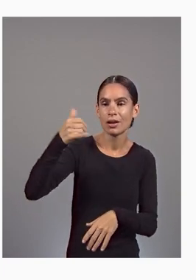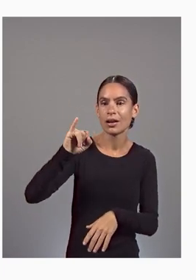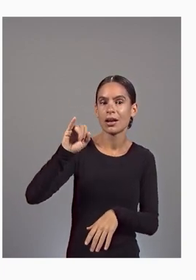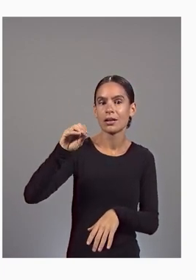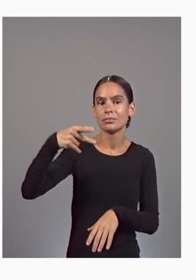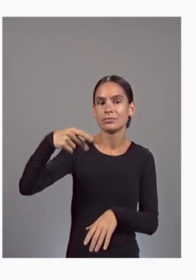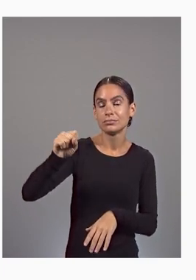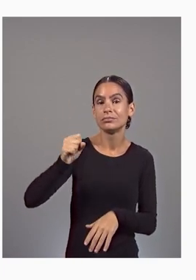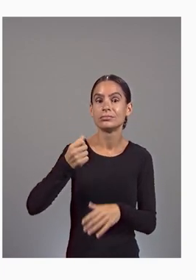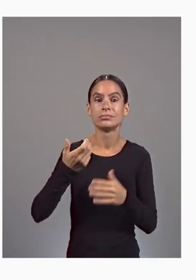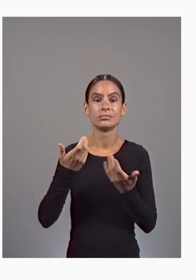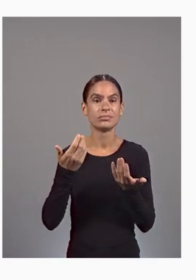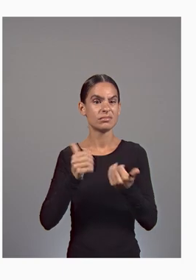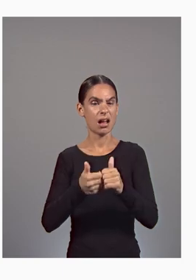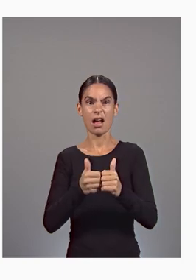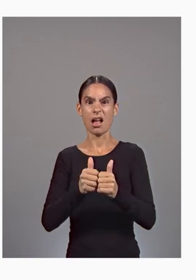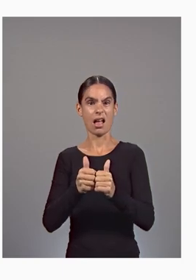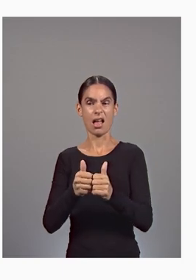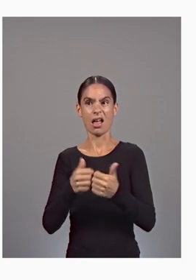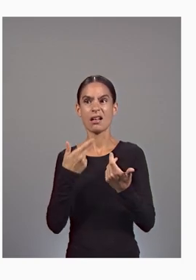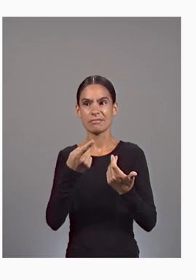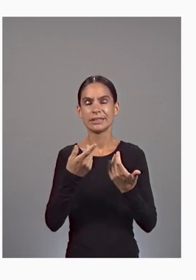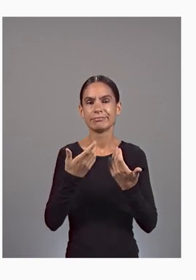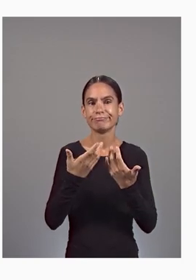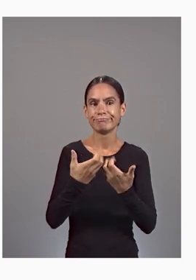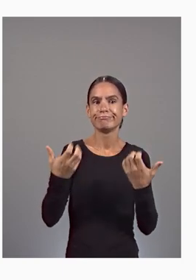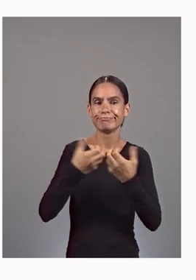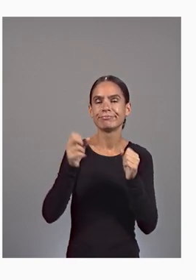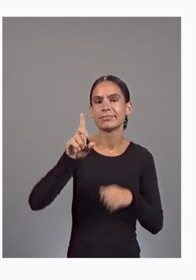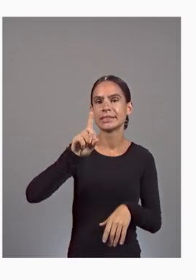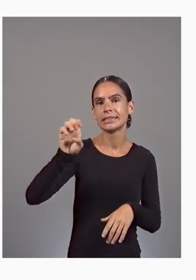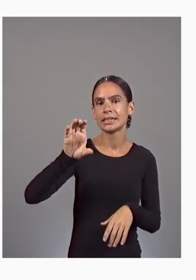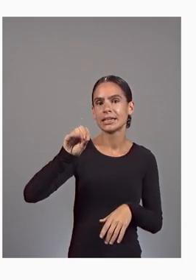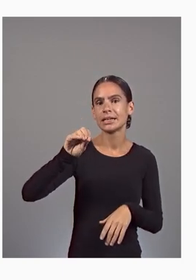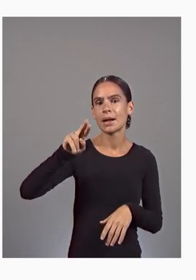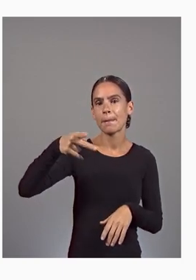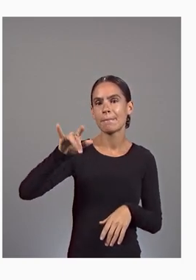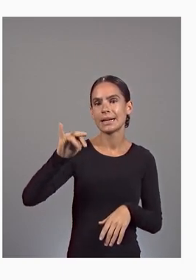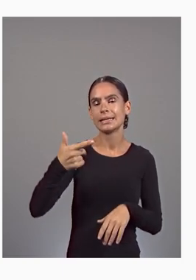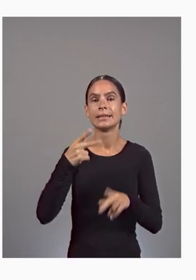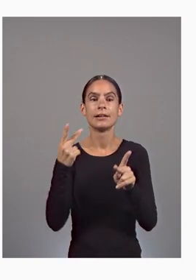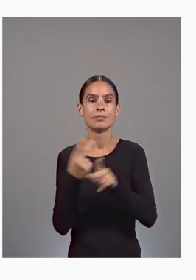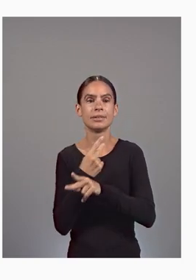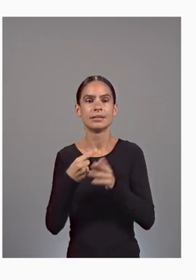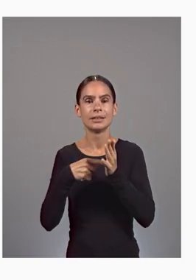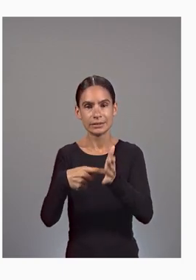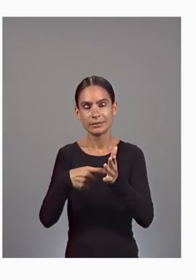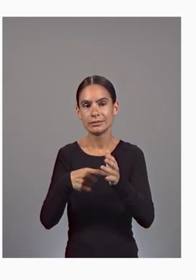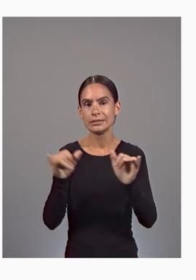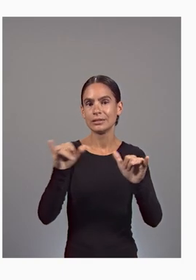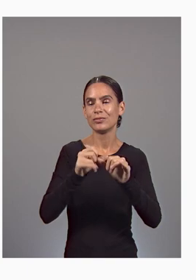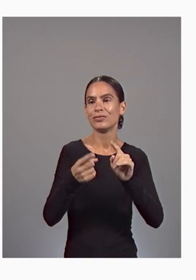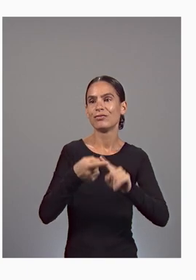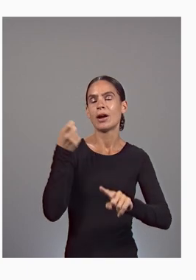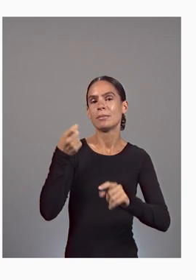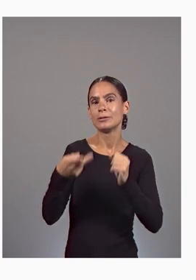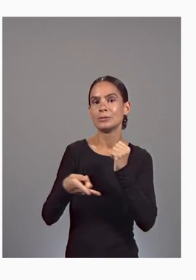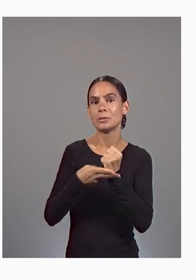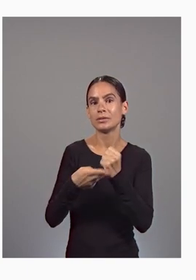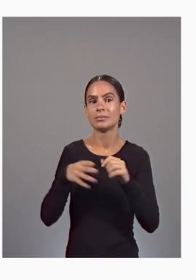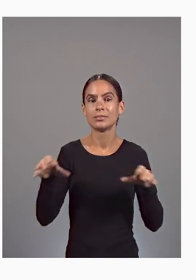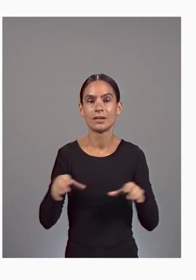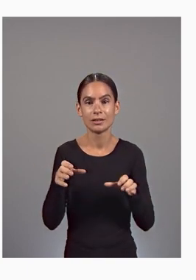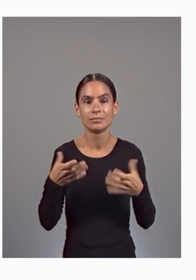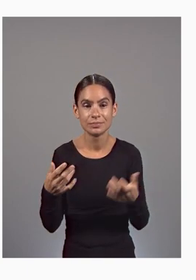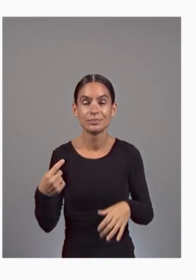IOPS by decoupling compute instance sizing from storage performance. We're also partnering